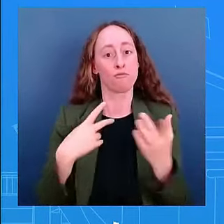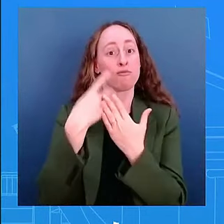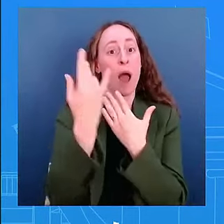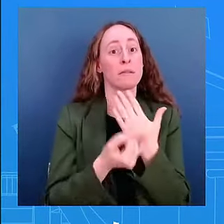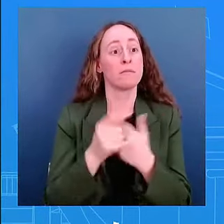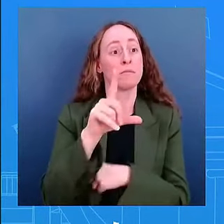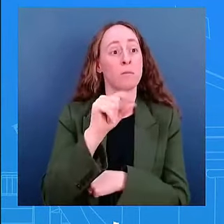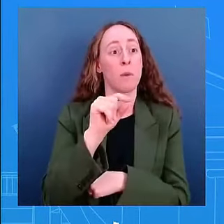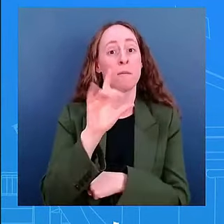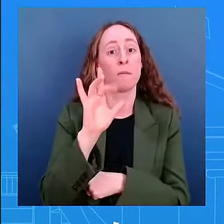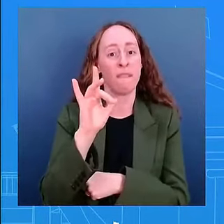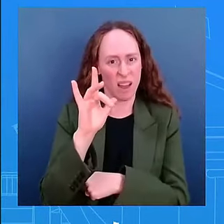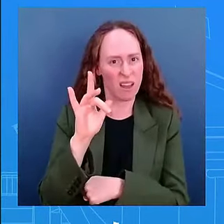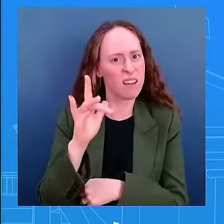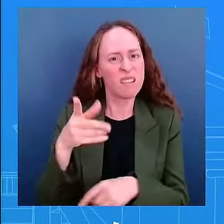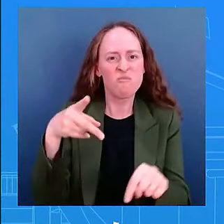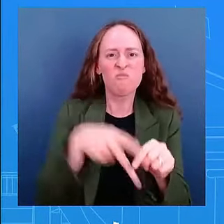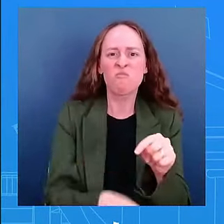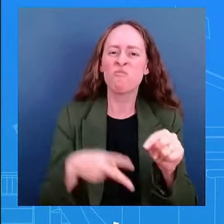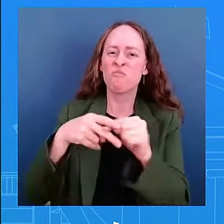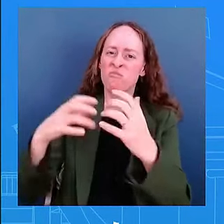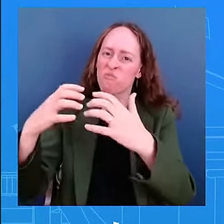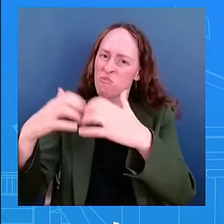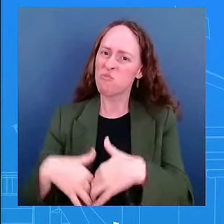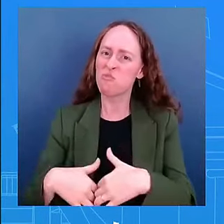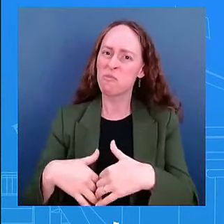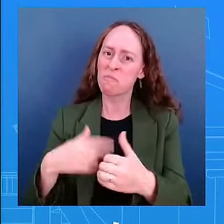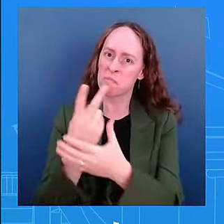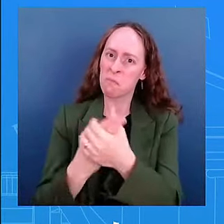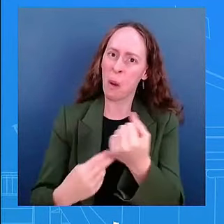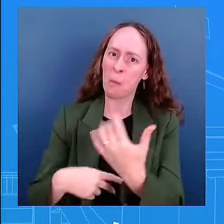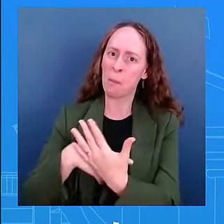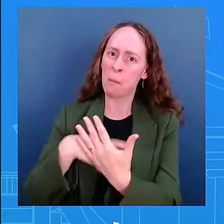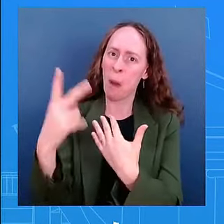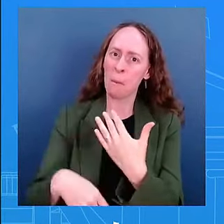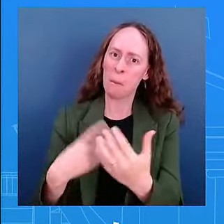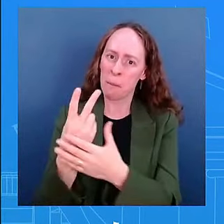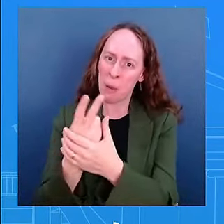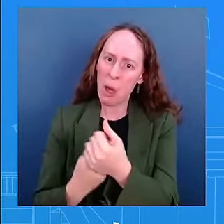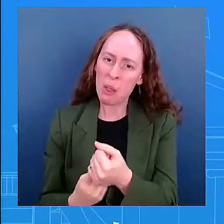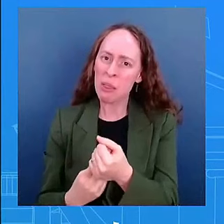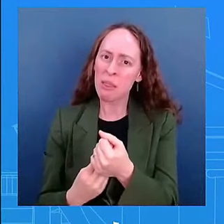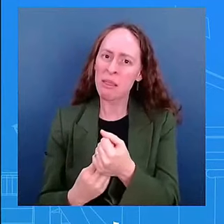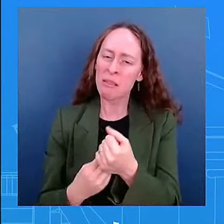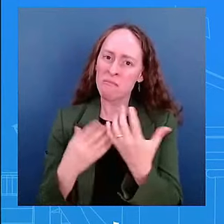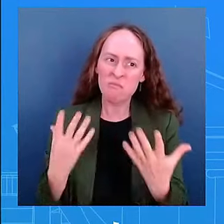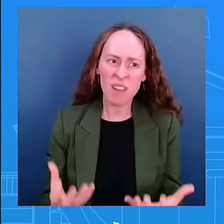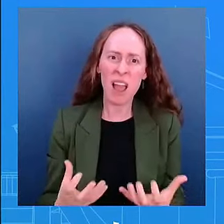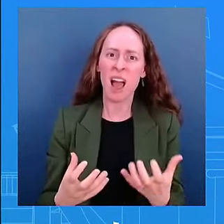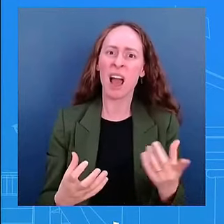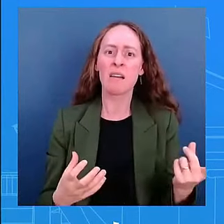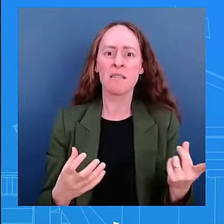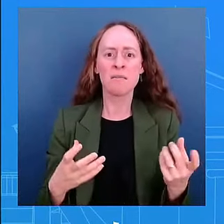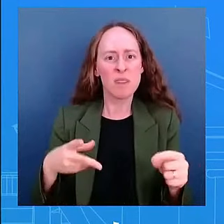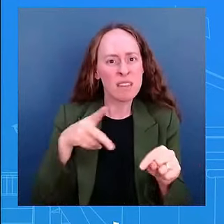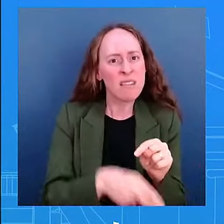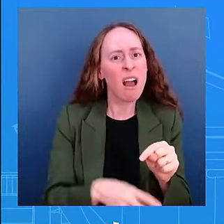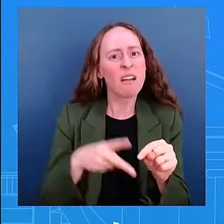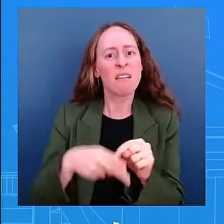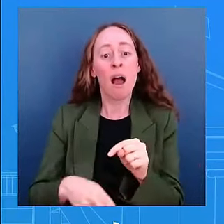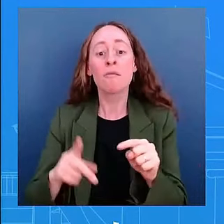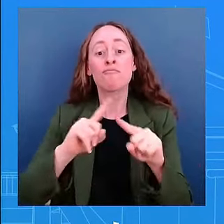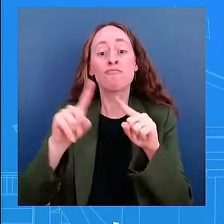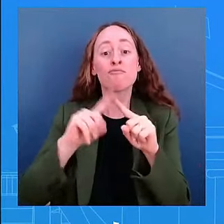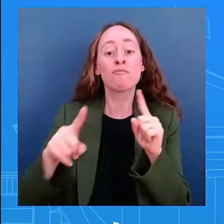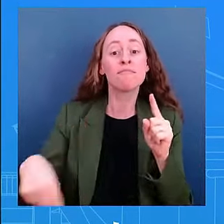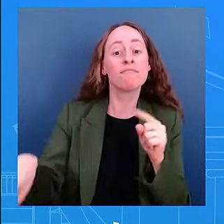benefits like the president's medicare drug price negotiation program the contrast is clear the biden harris administration